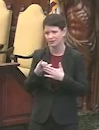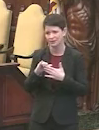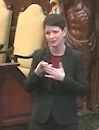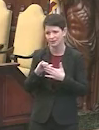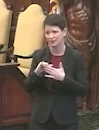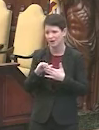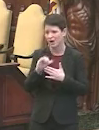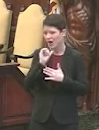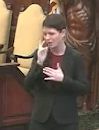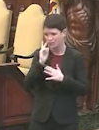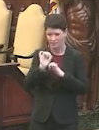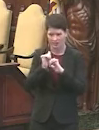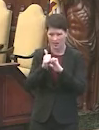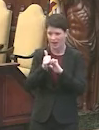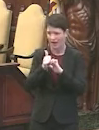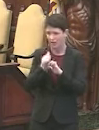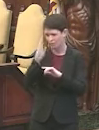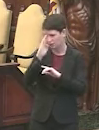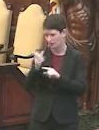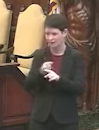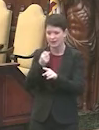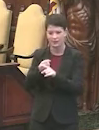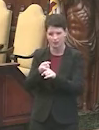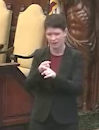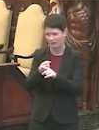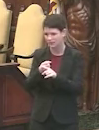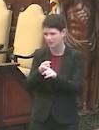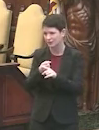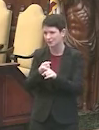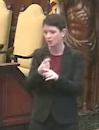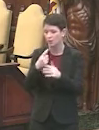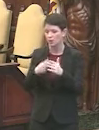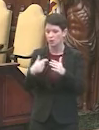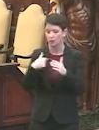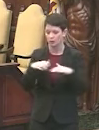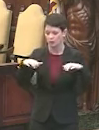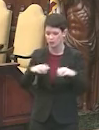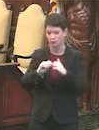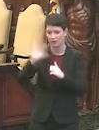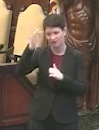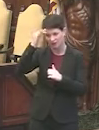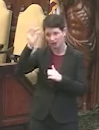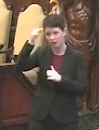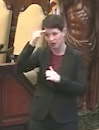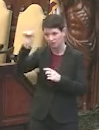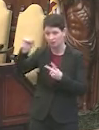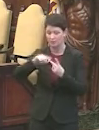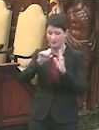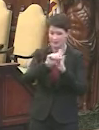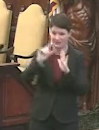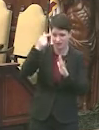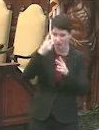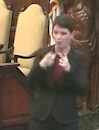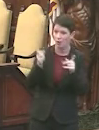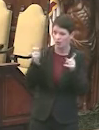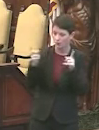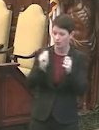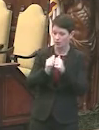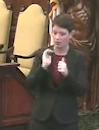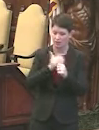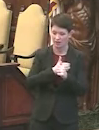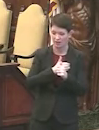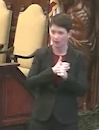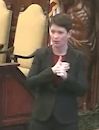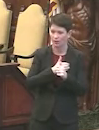mean, I don't see how it would directly impact it. I think what we're doing with the federal government and with the state government, uh, with our